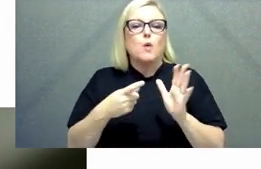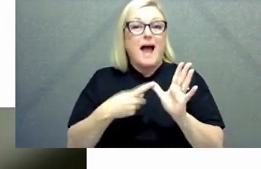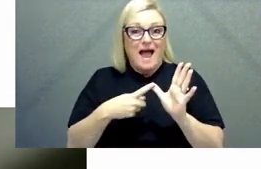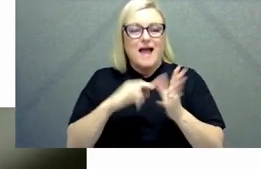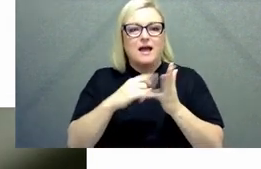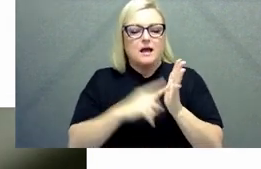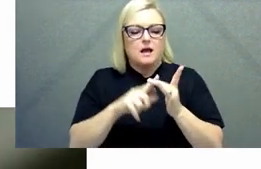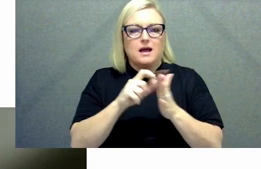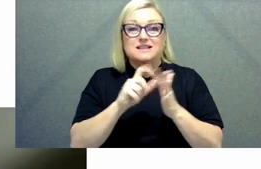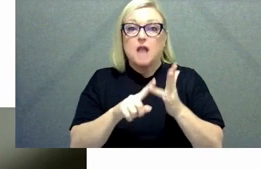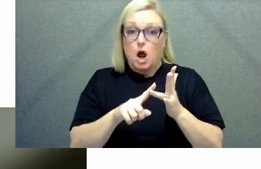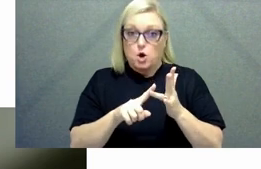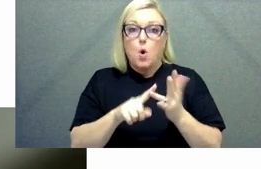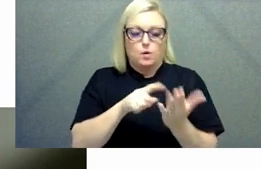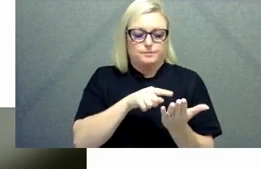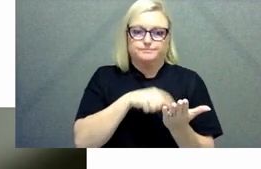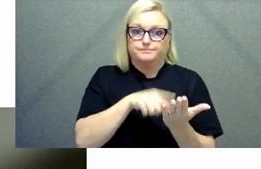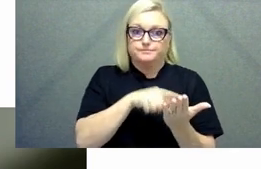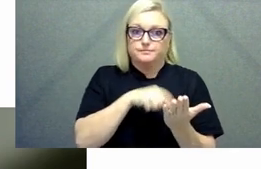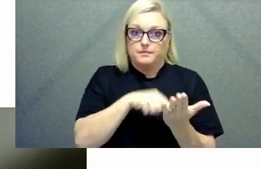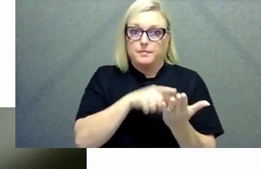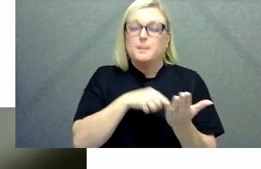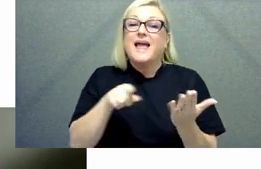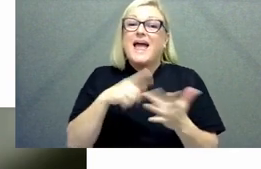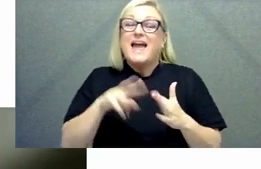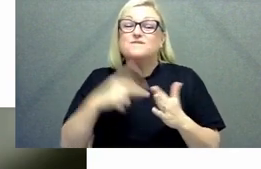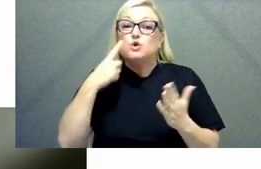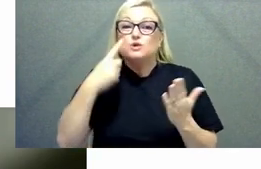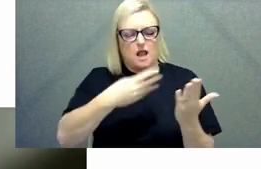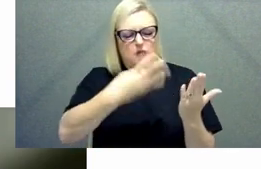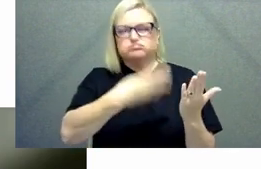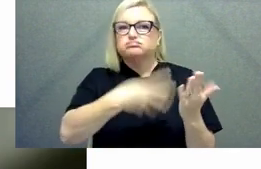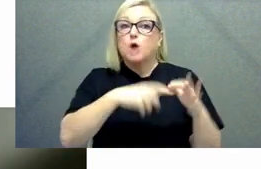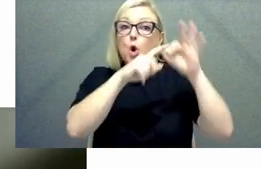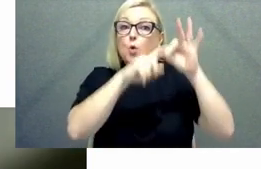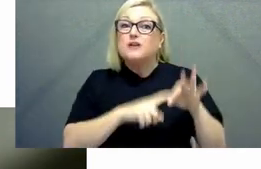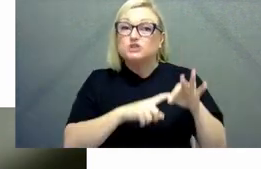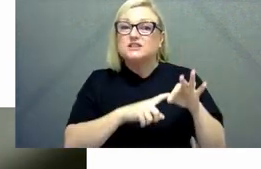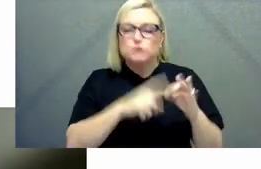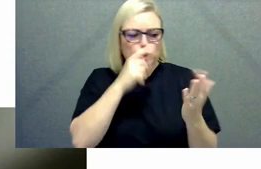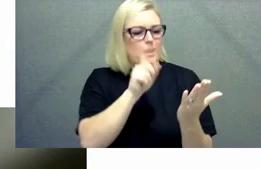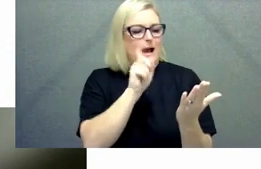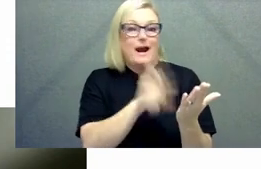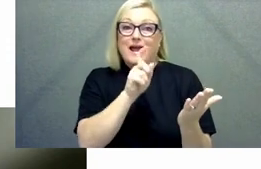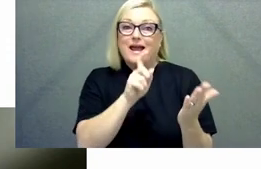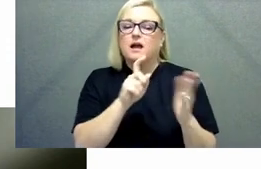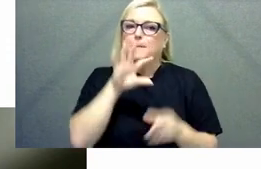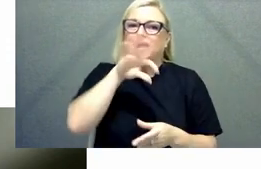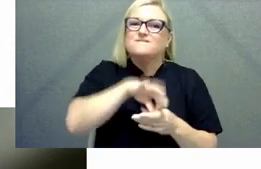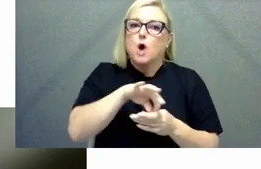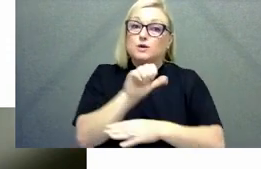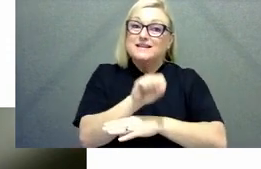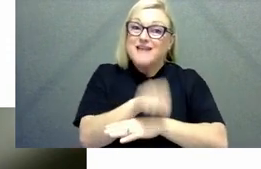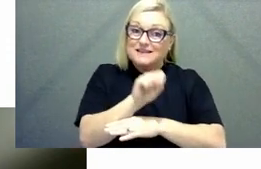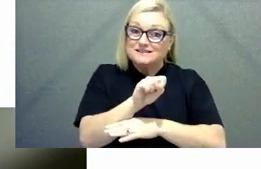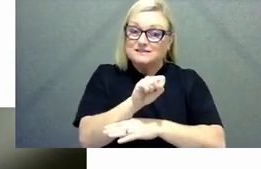you see a question that that you like um vote it up you can do that in slido and it's it the more